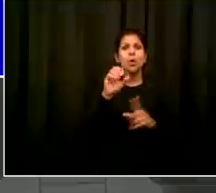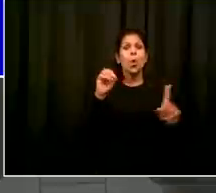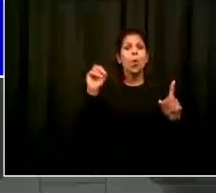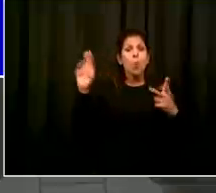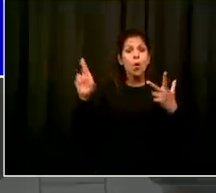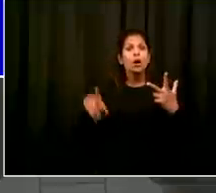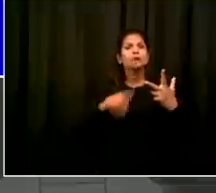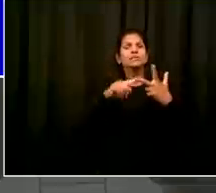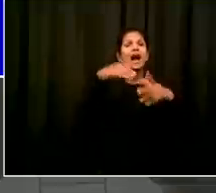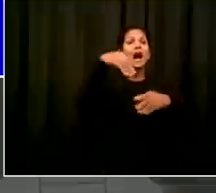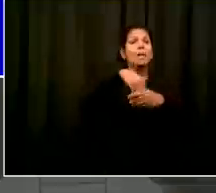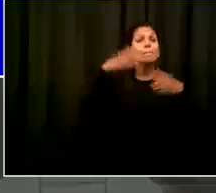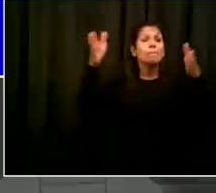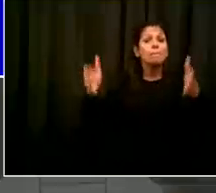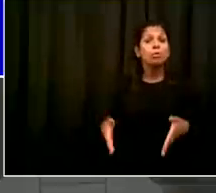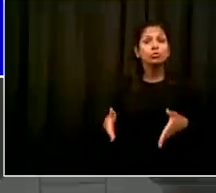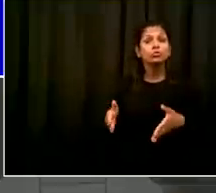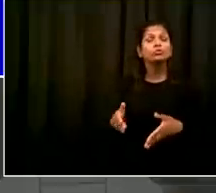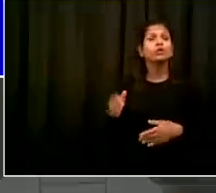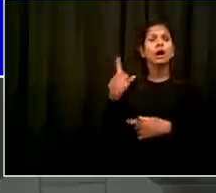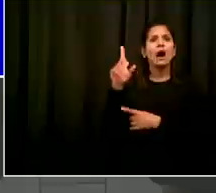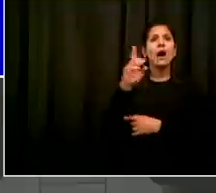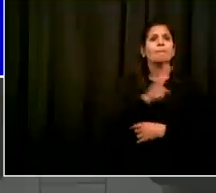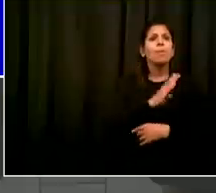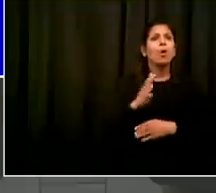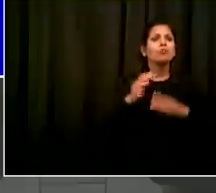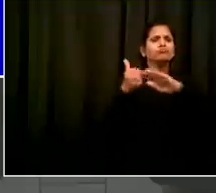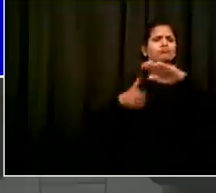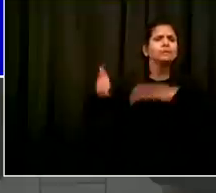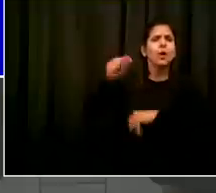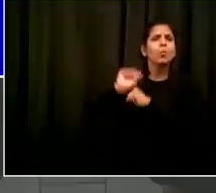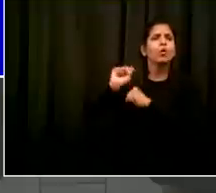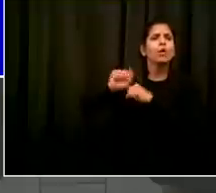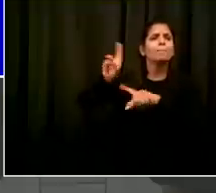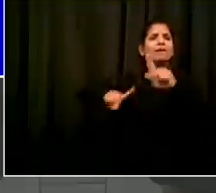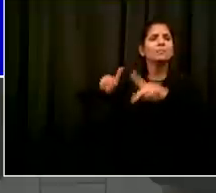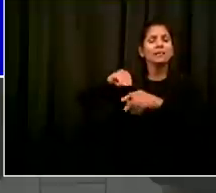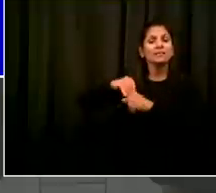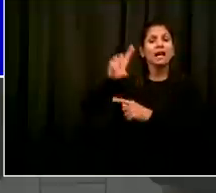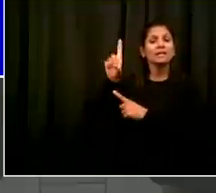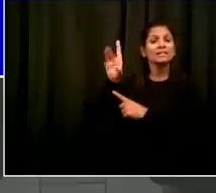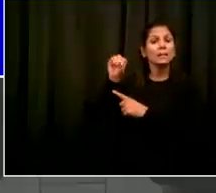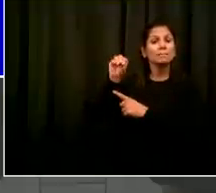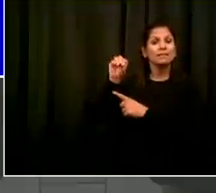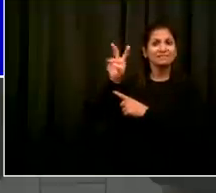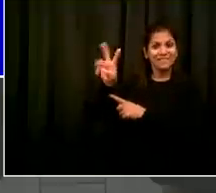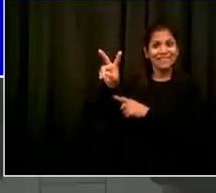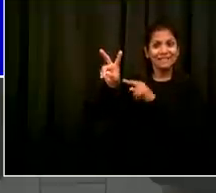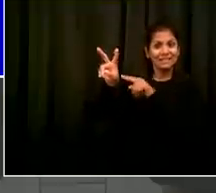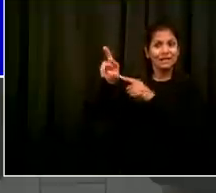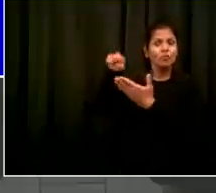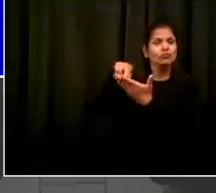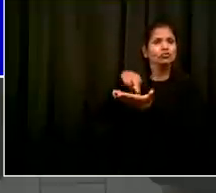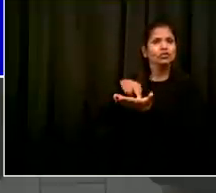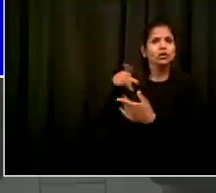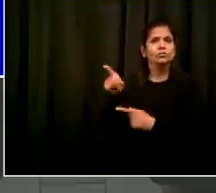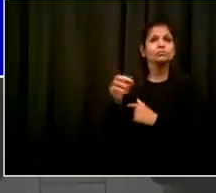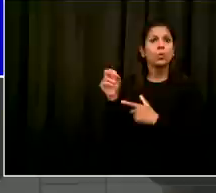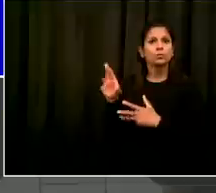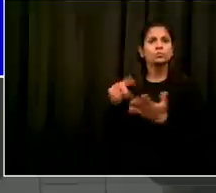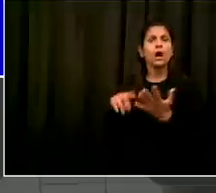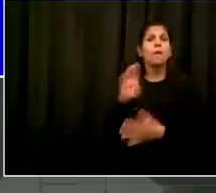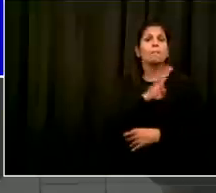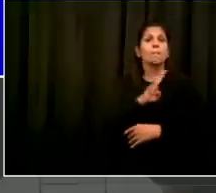materials available we want to make sure that everyone is part of this election so 42 days left